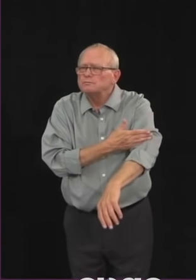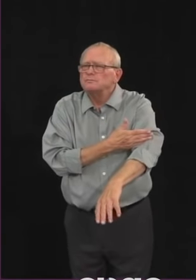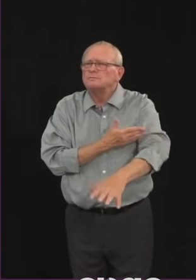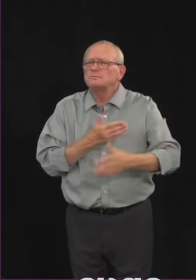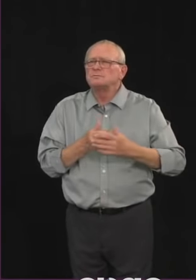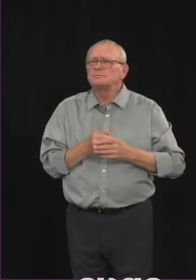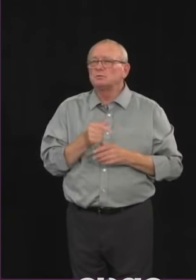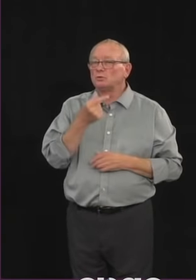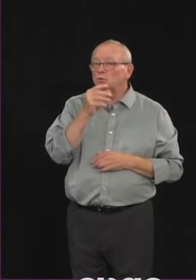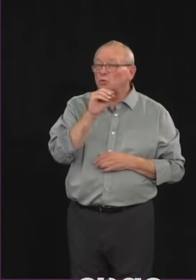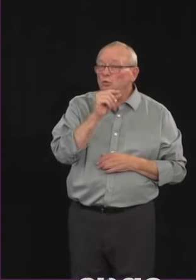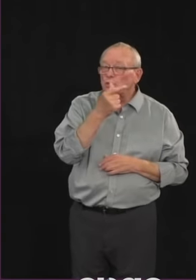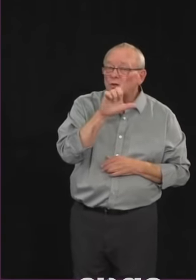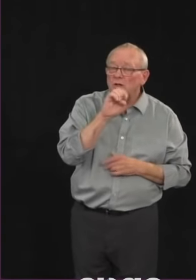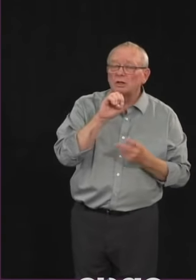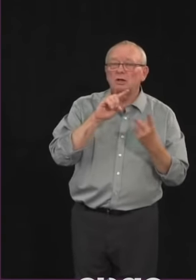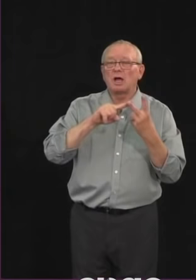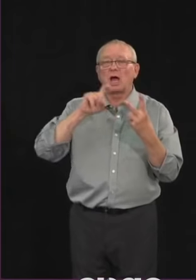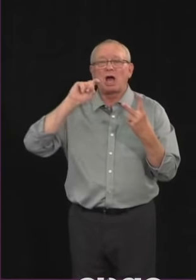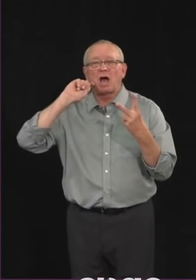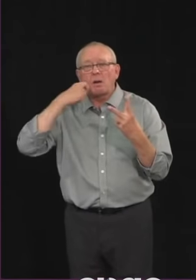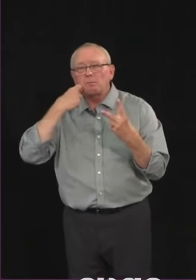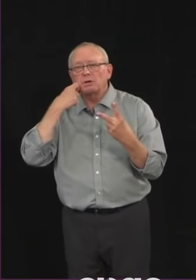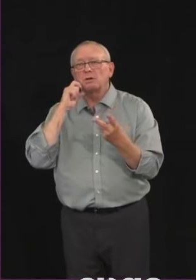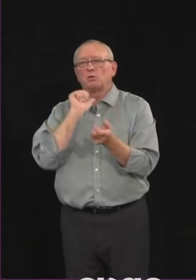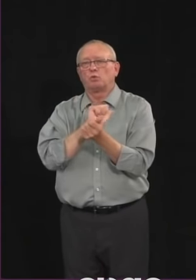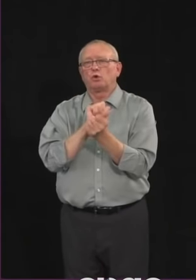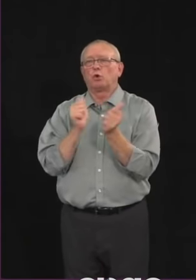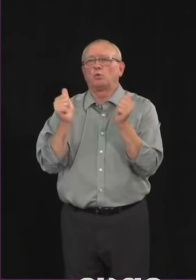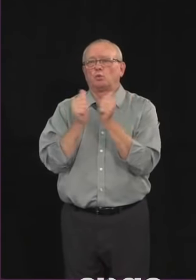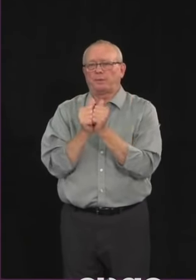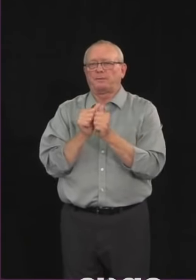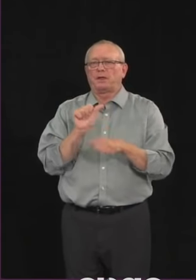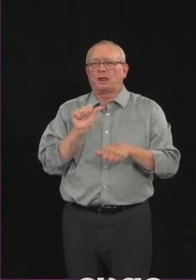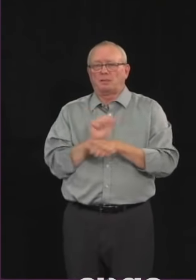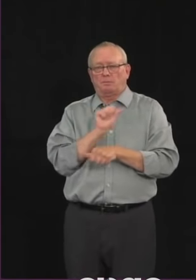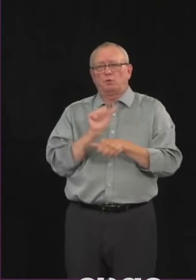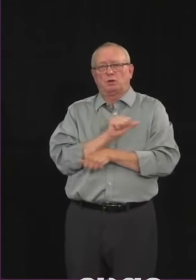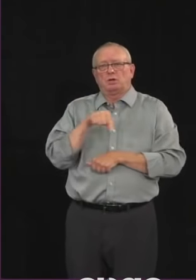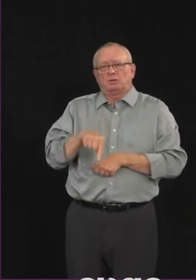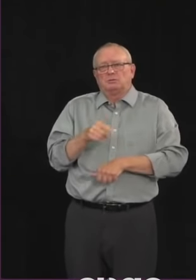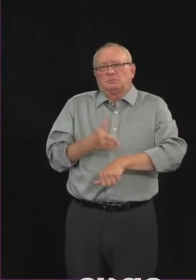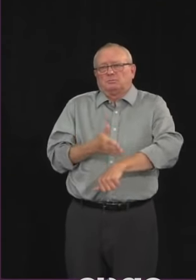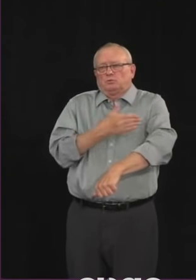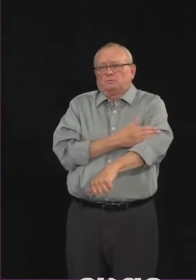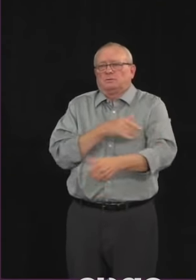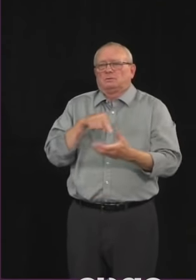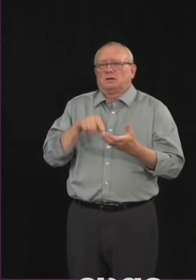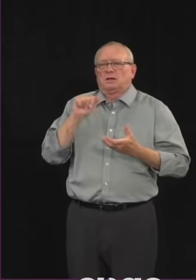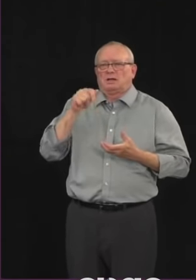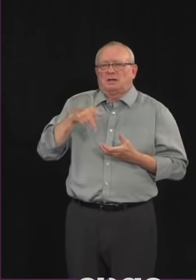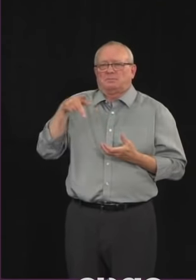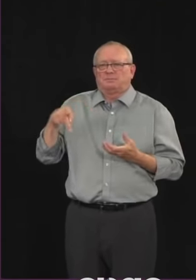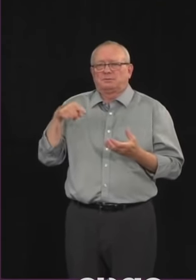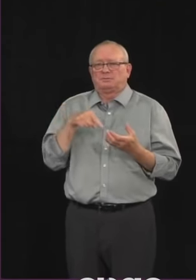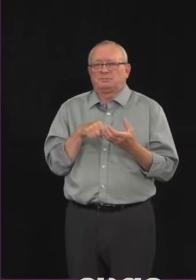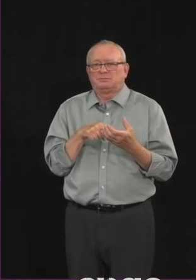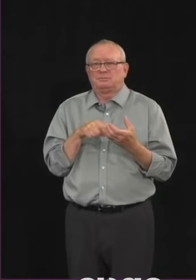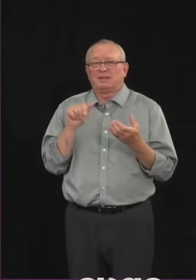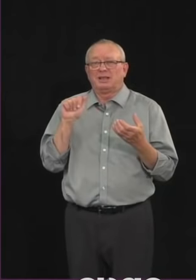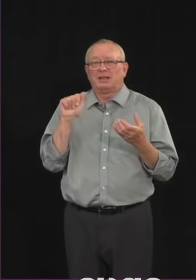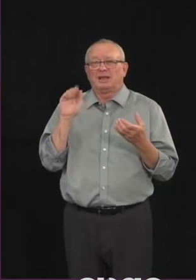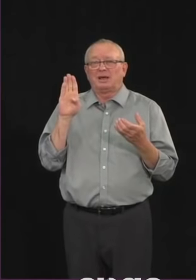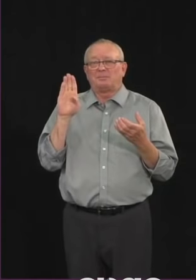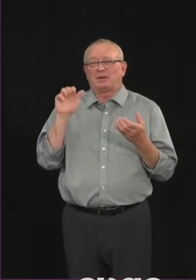and apple to be able to work with um us and uh make sure that uh we can um have the a b trace together app